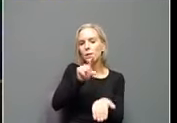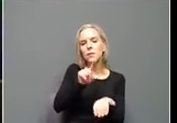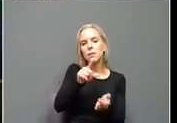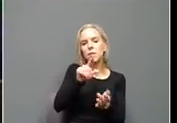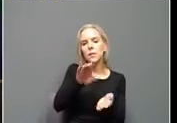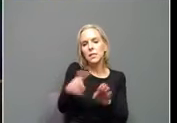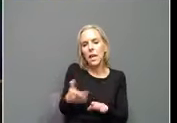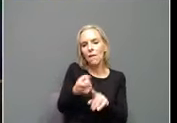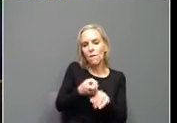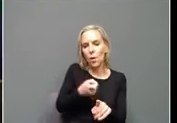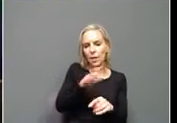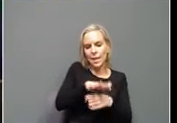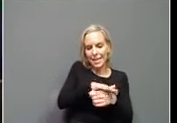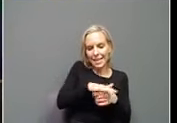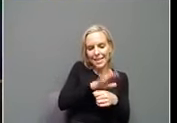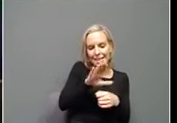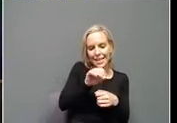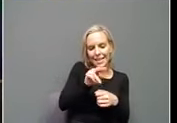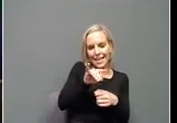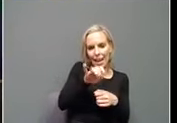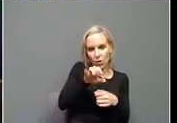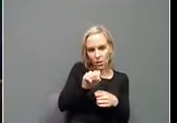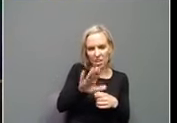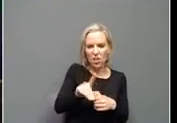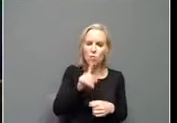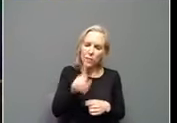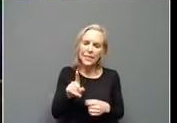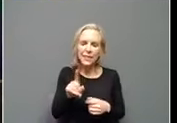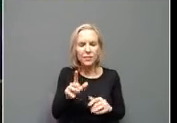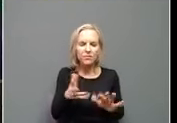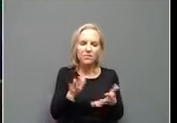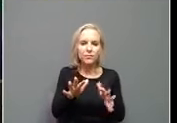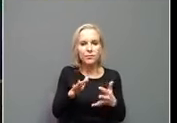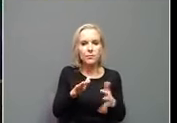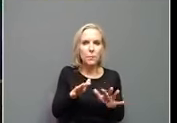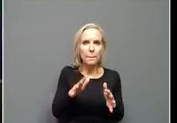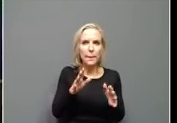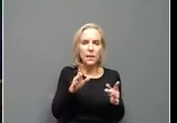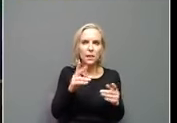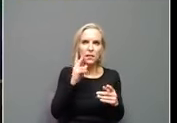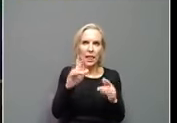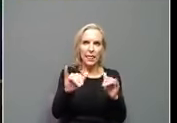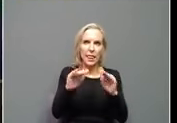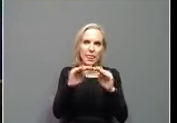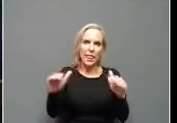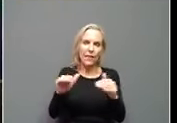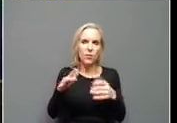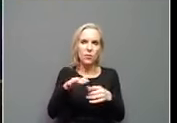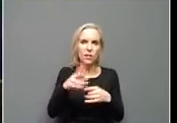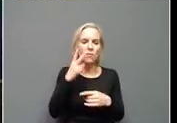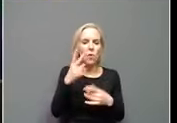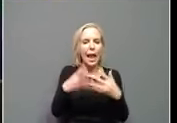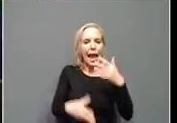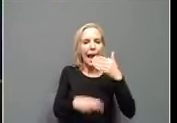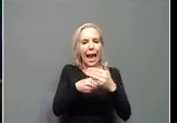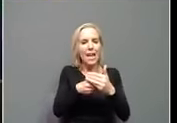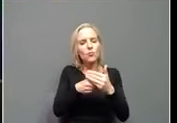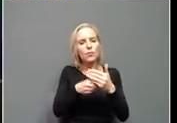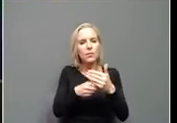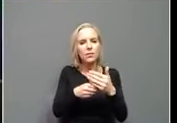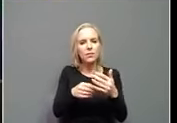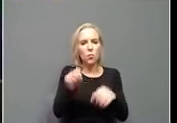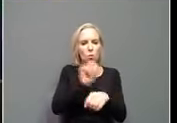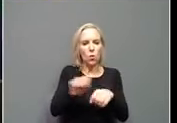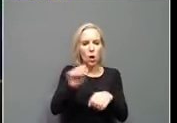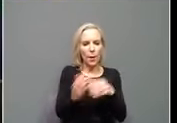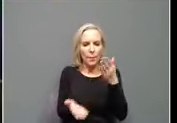right now is, is, is a pretty granular, uh, level. And we'd have to look at the extra amount of, of, of work that may or